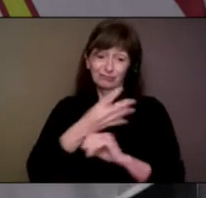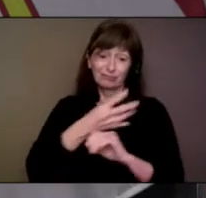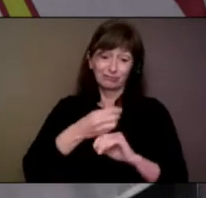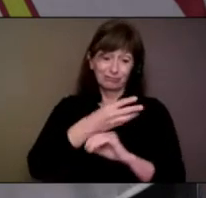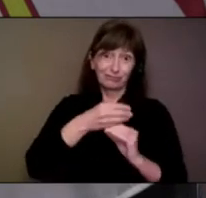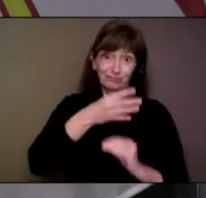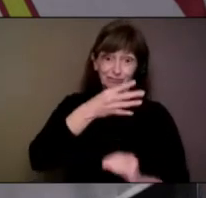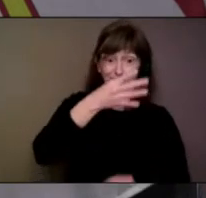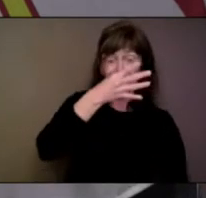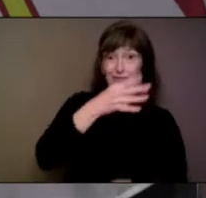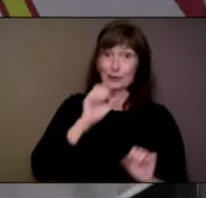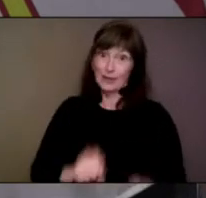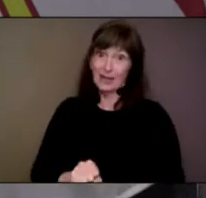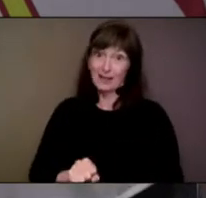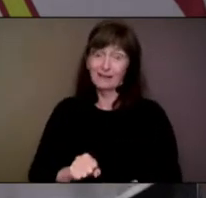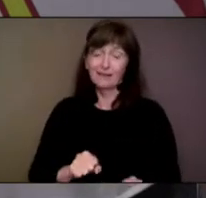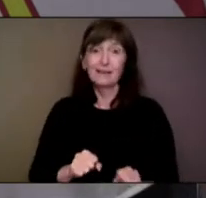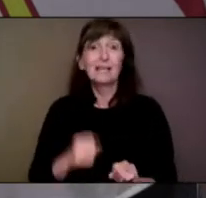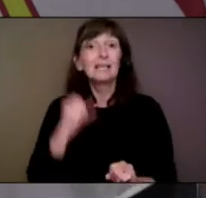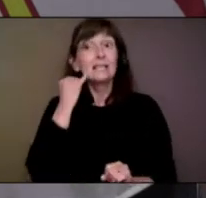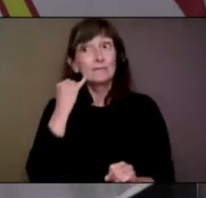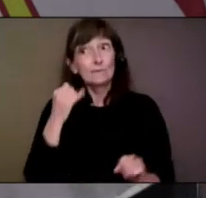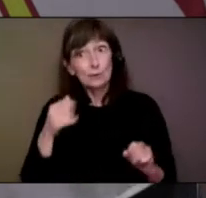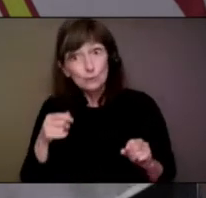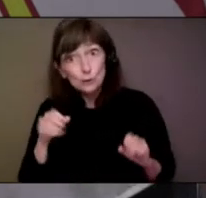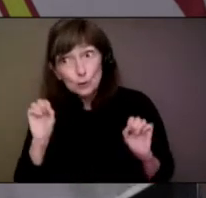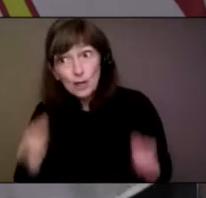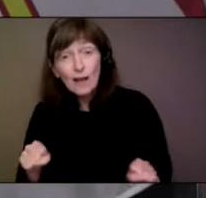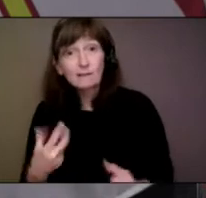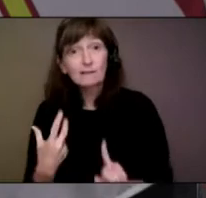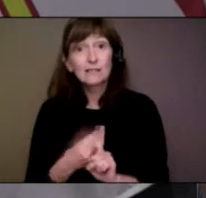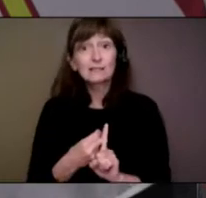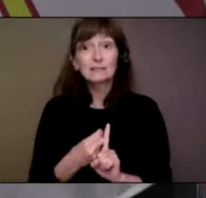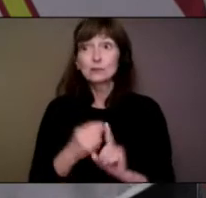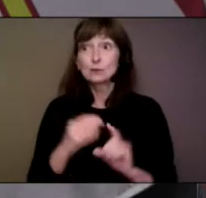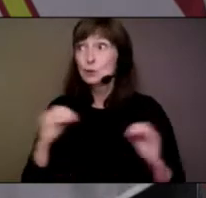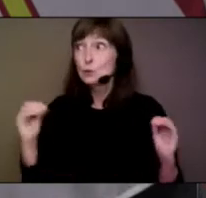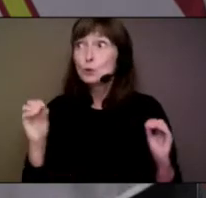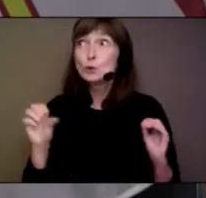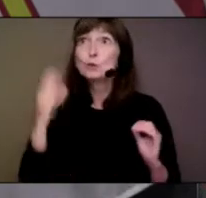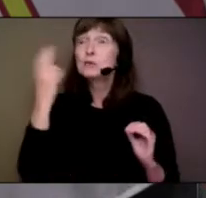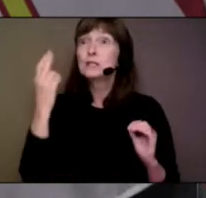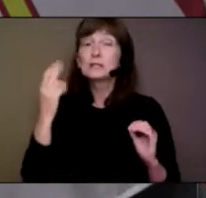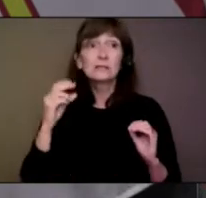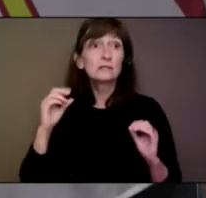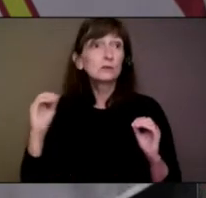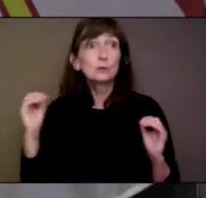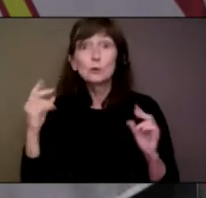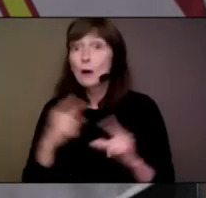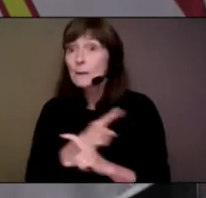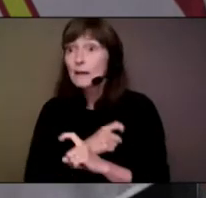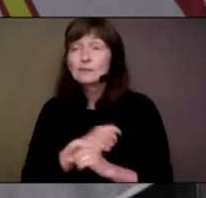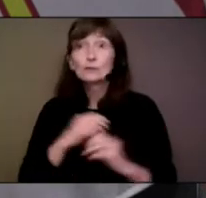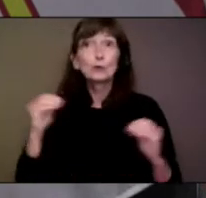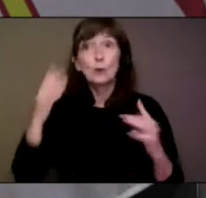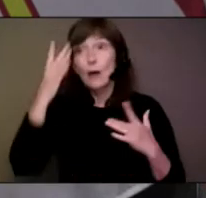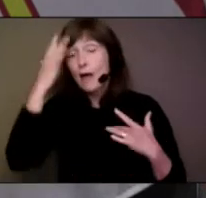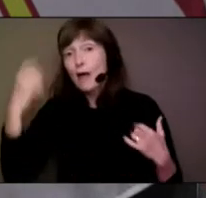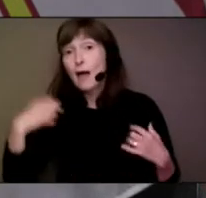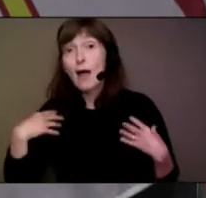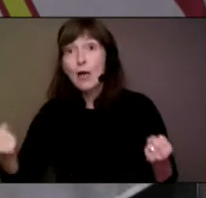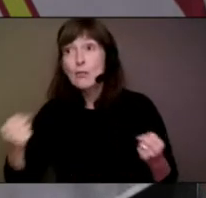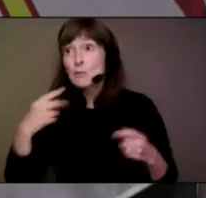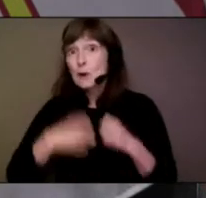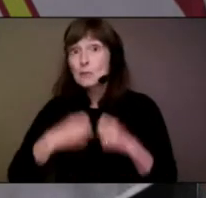for the vaccine, without contraindication, there's really no reason not to be immunized. No one is too young to have